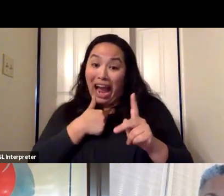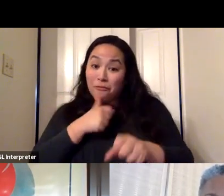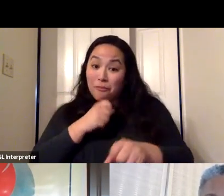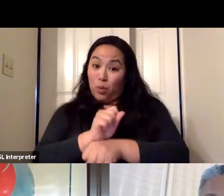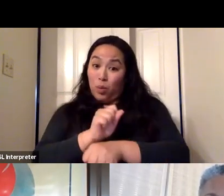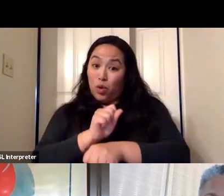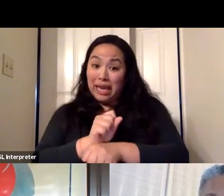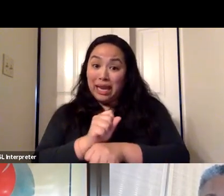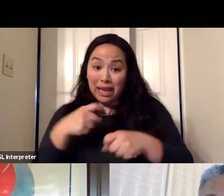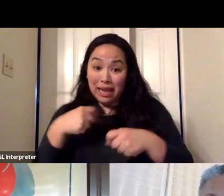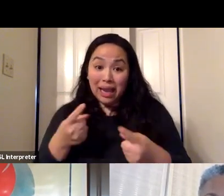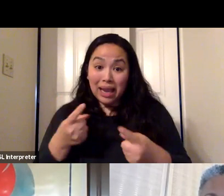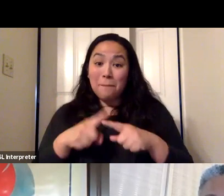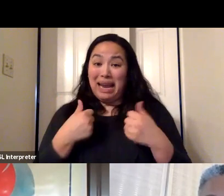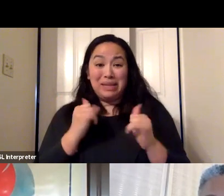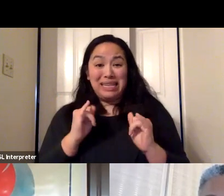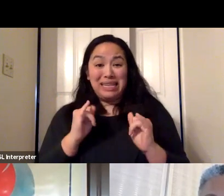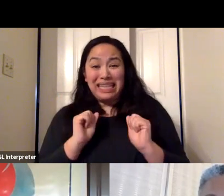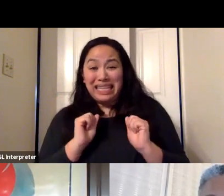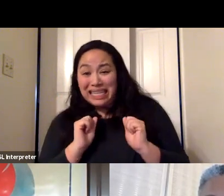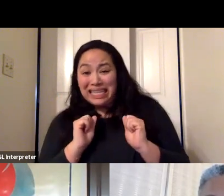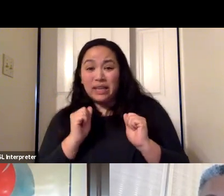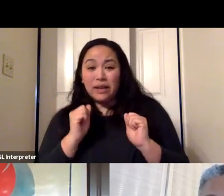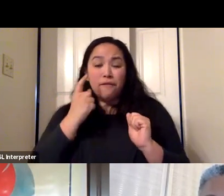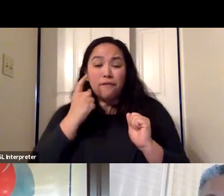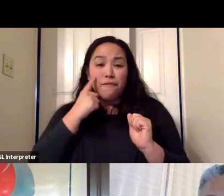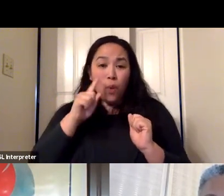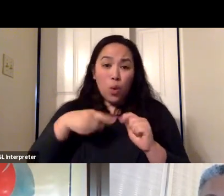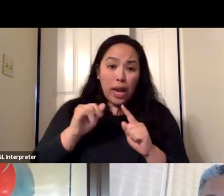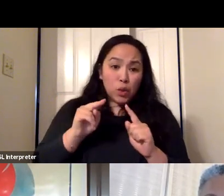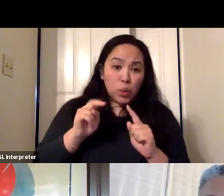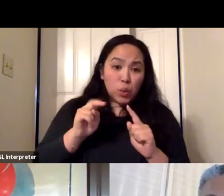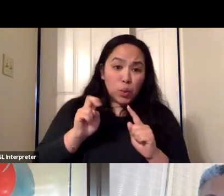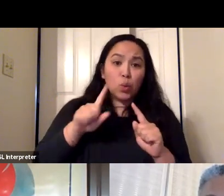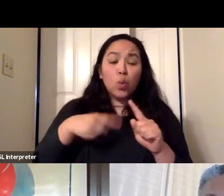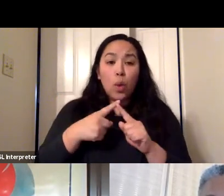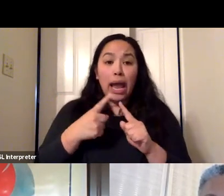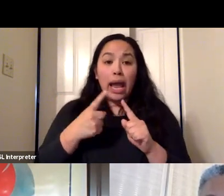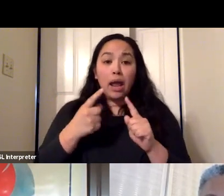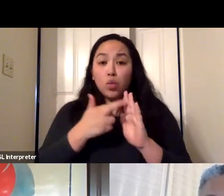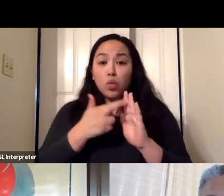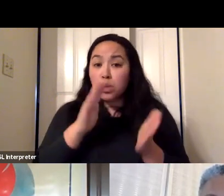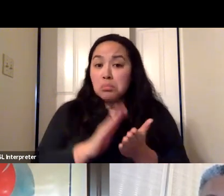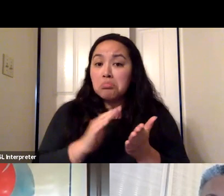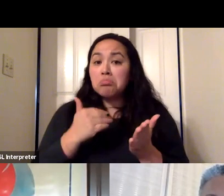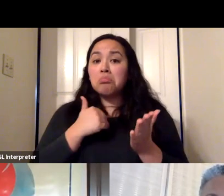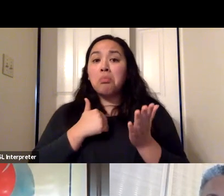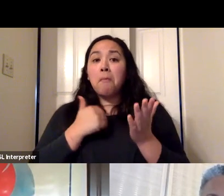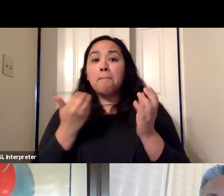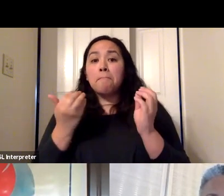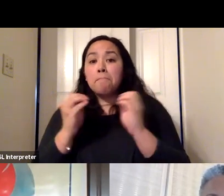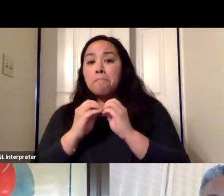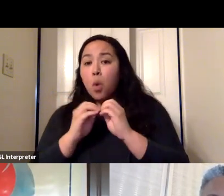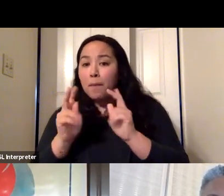for that moment that Dr. Moss is talking about as restrictions loosen up and people do more traveling and variants that we're seeing in other parts of the world keep